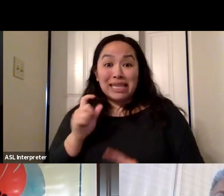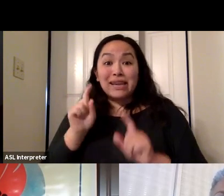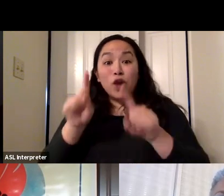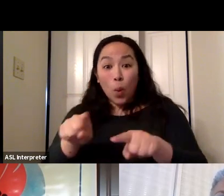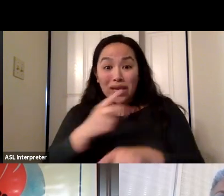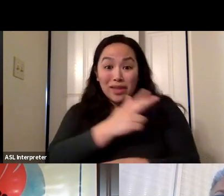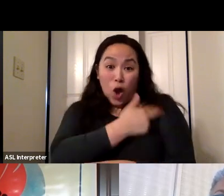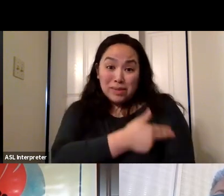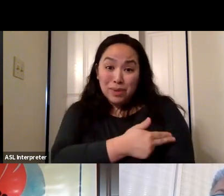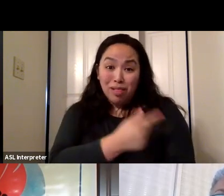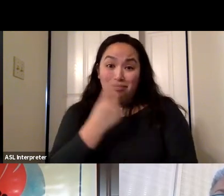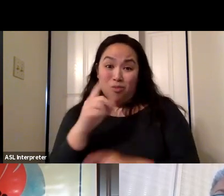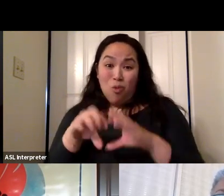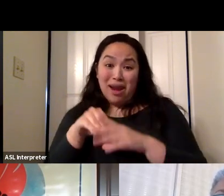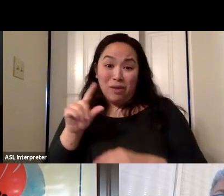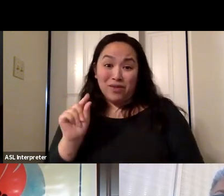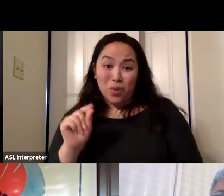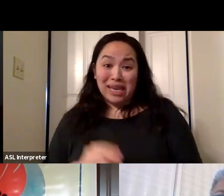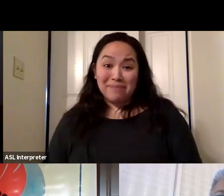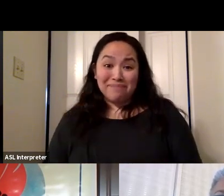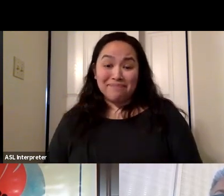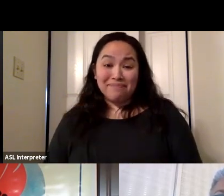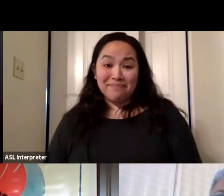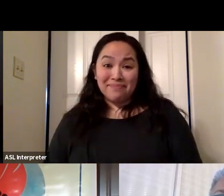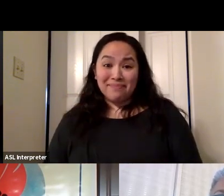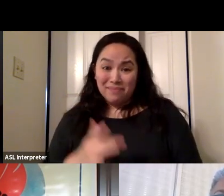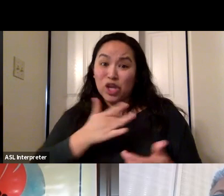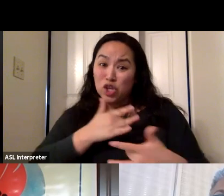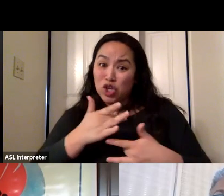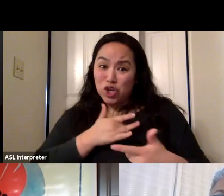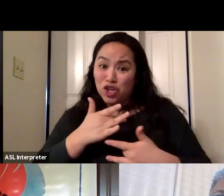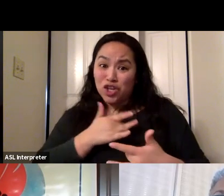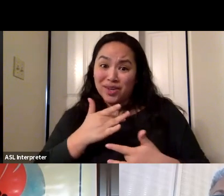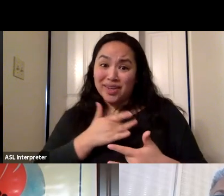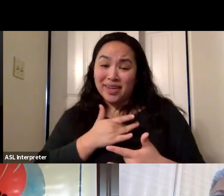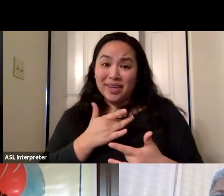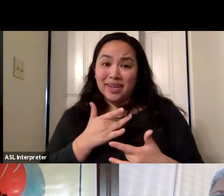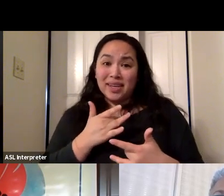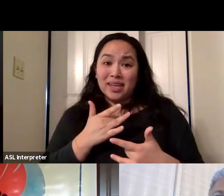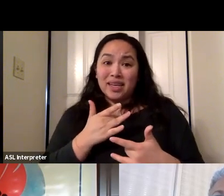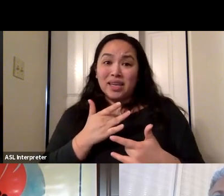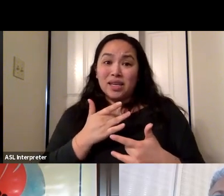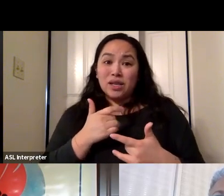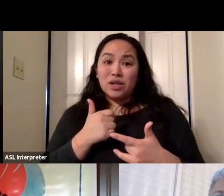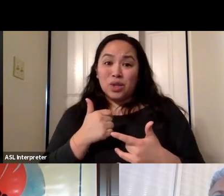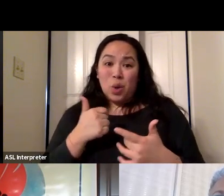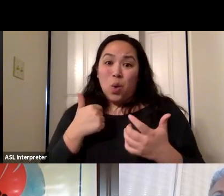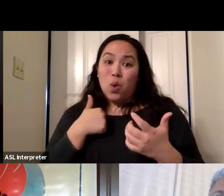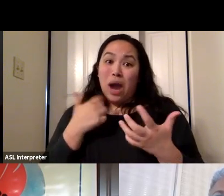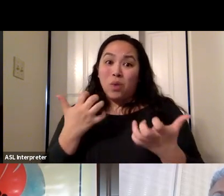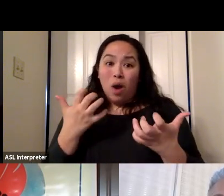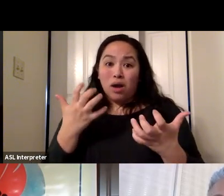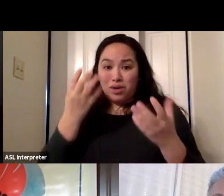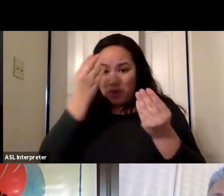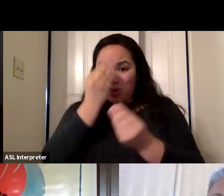20. So these these are these are concerning numbers. And so so just wanted to kind of put that into context